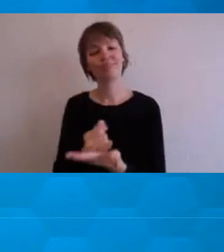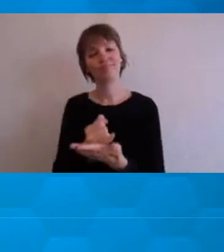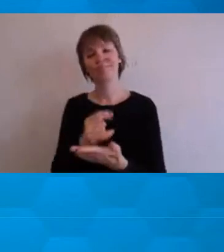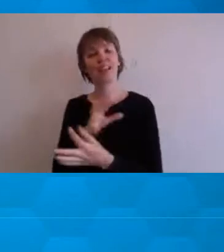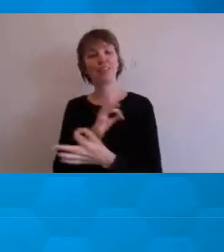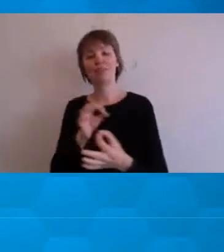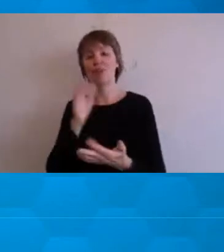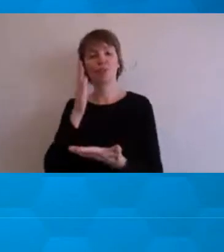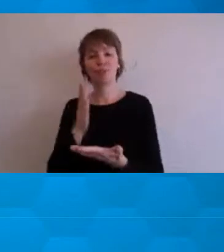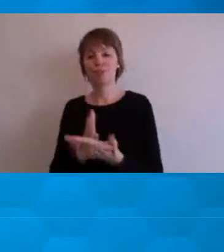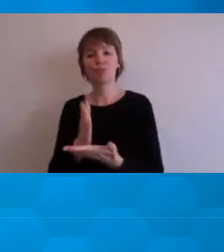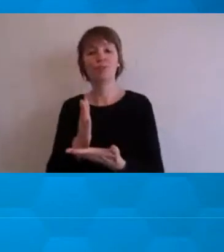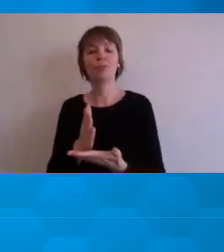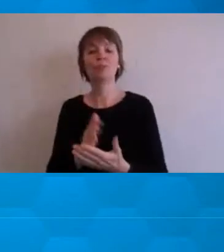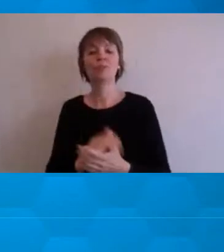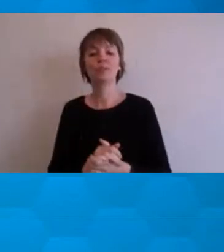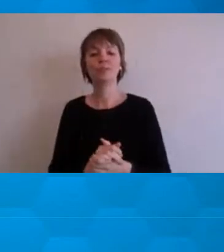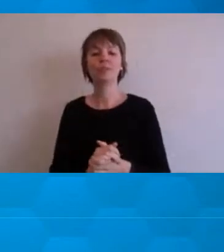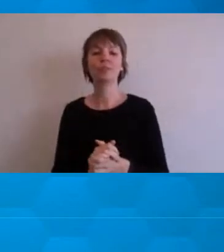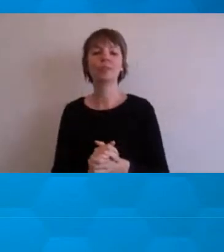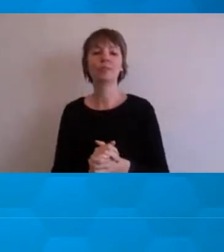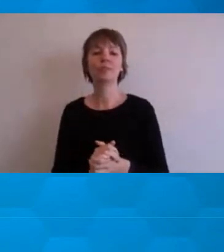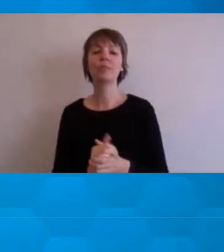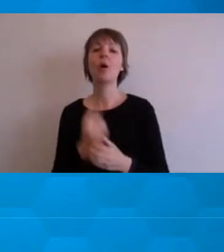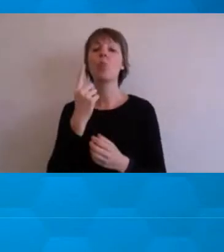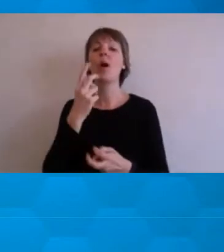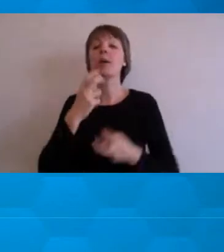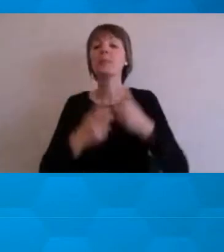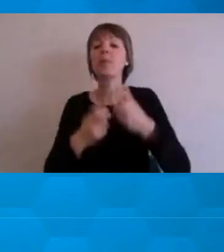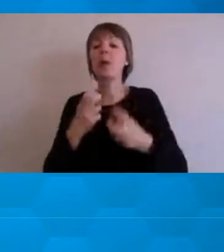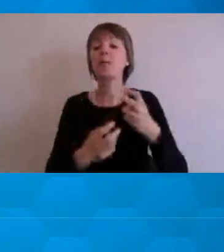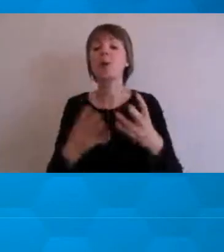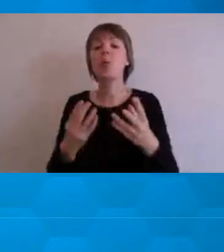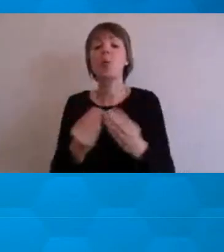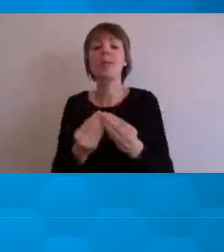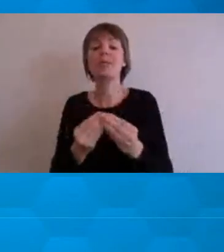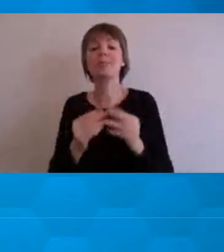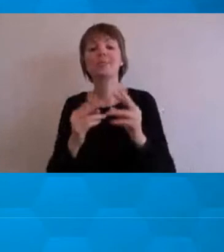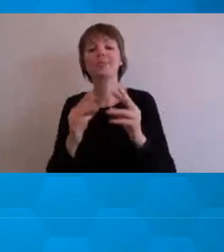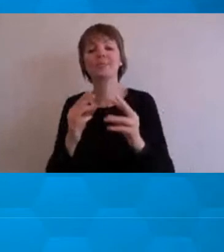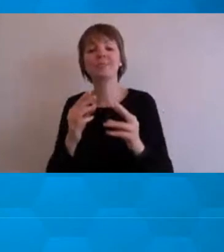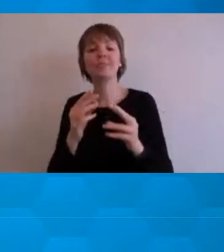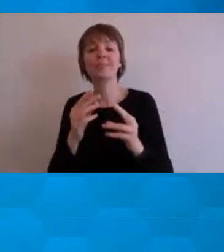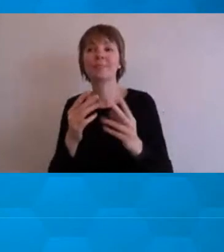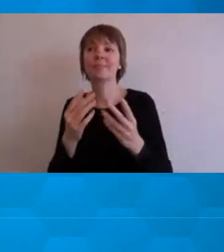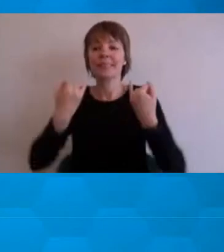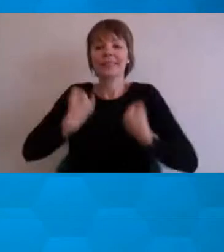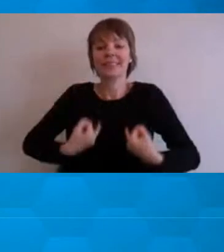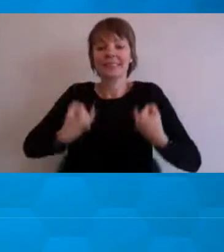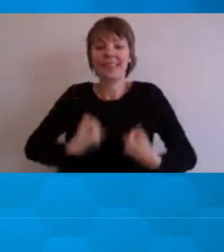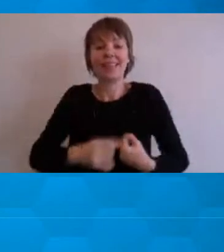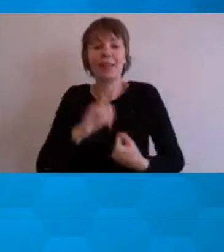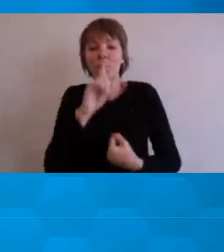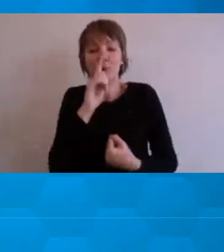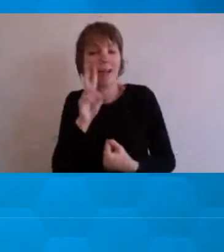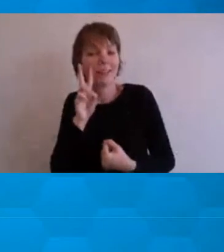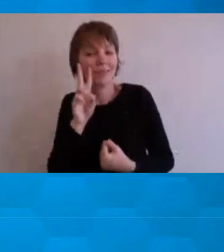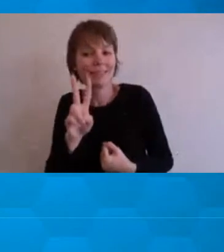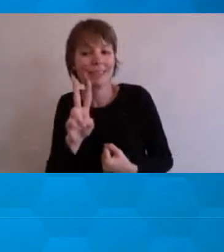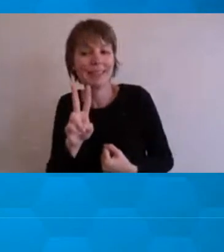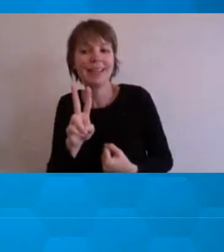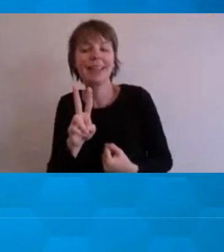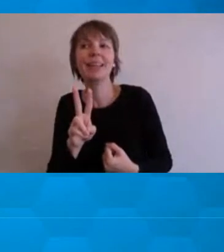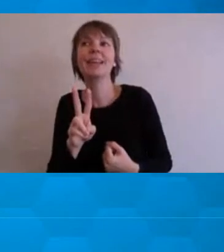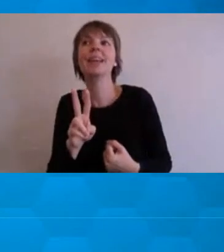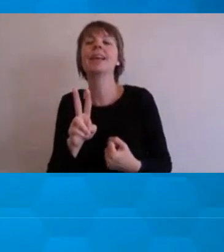of illnesses or conditions that are, let's say, invisible, especially when it's something that